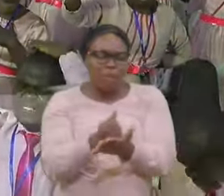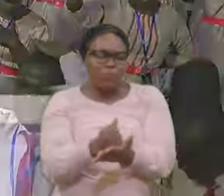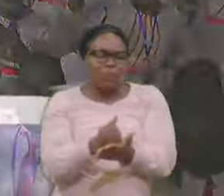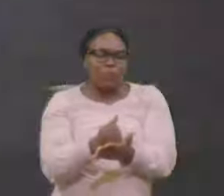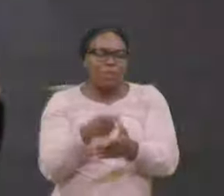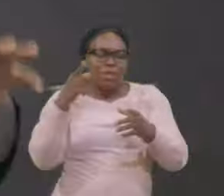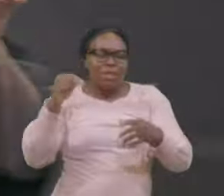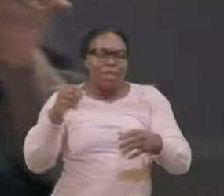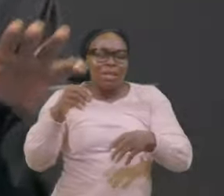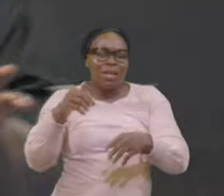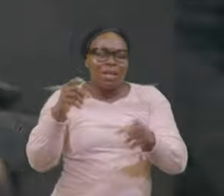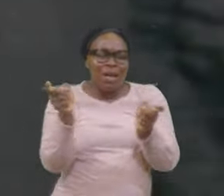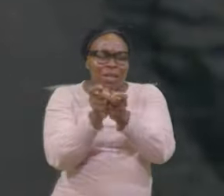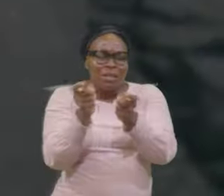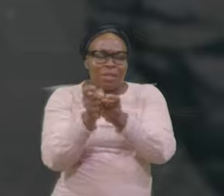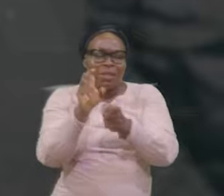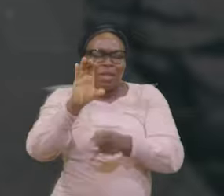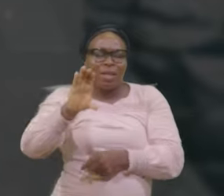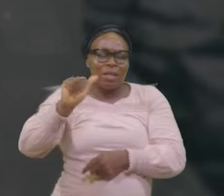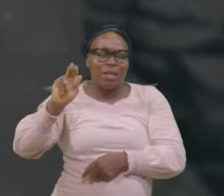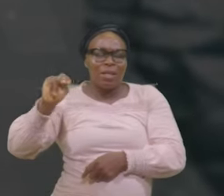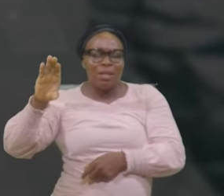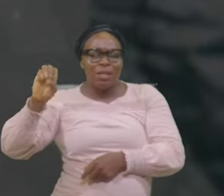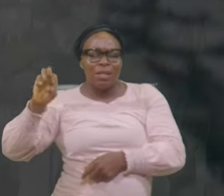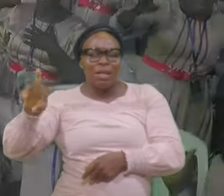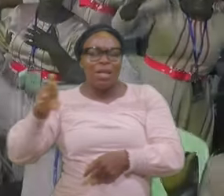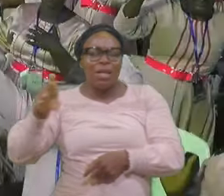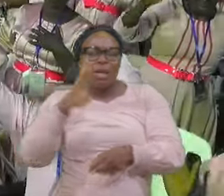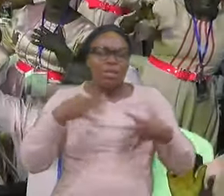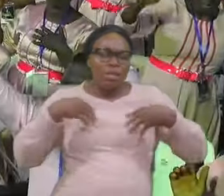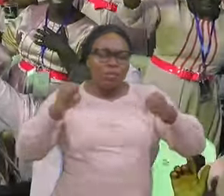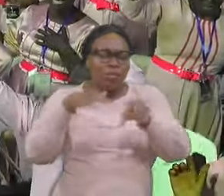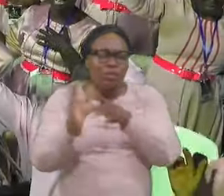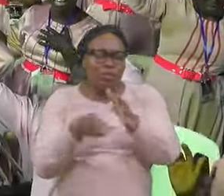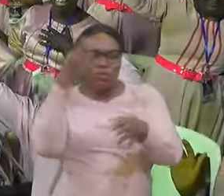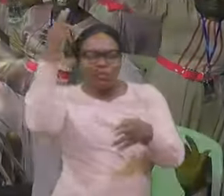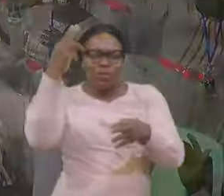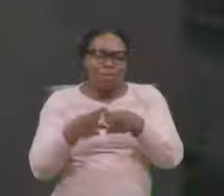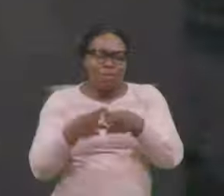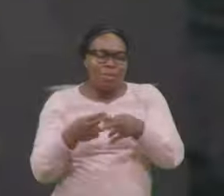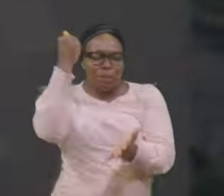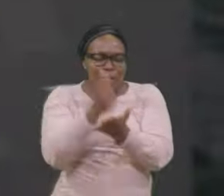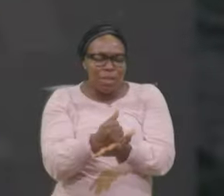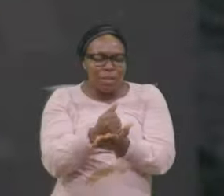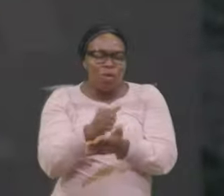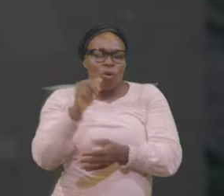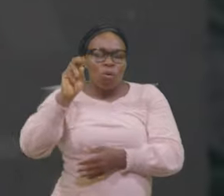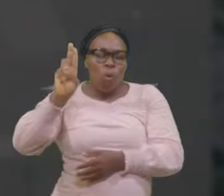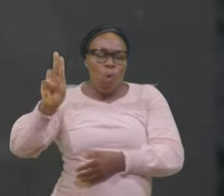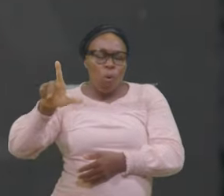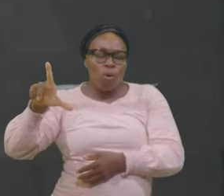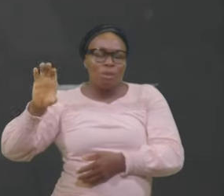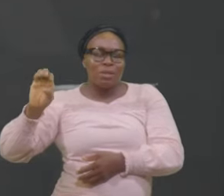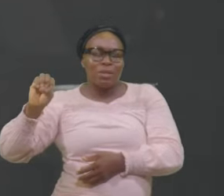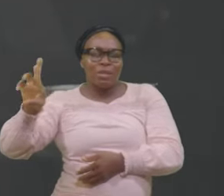Cancer Be Healed In Jesus Name Ulcer Be Healed